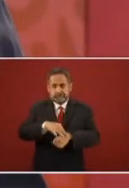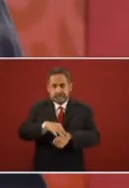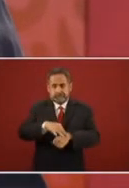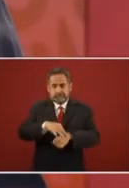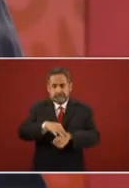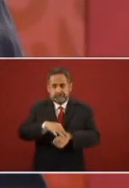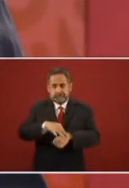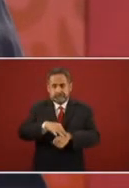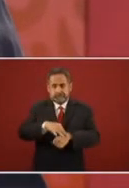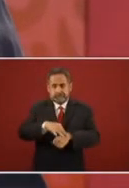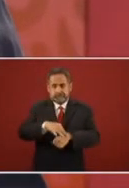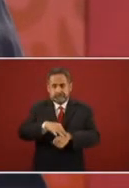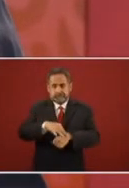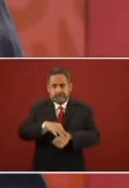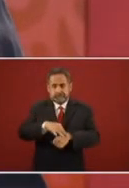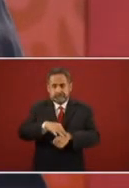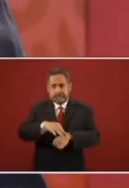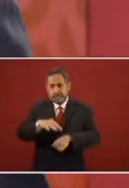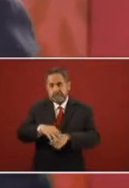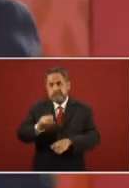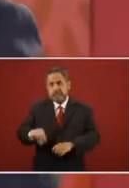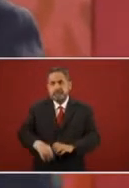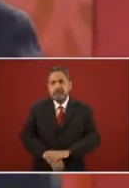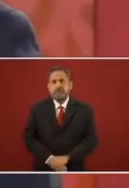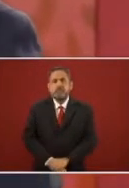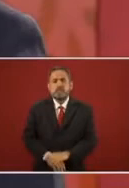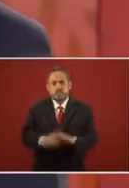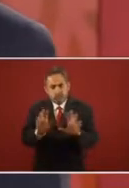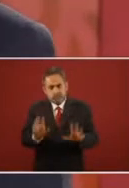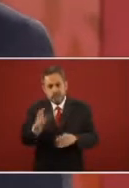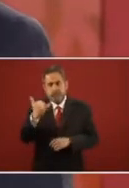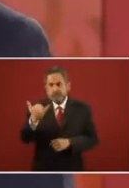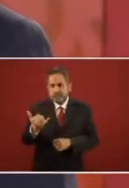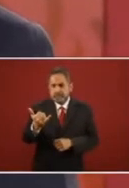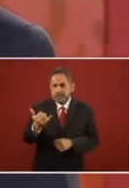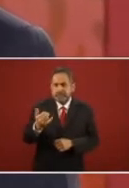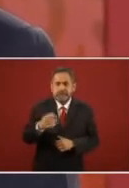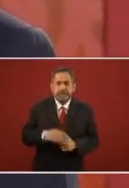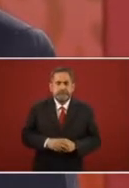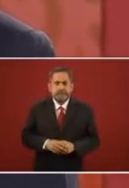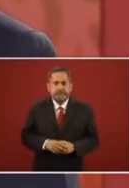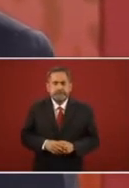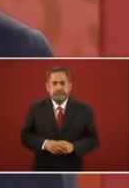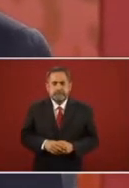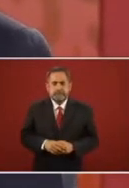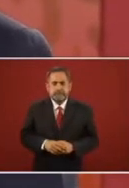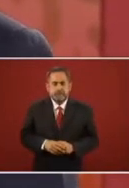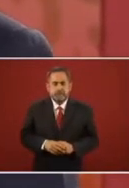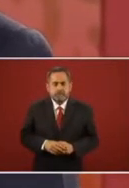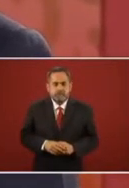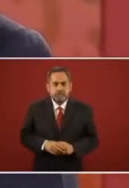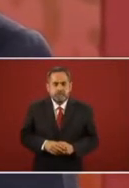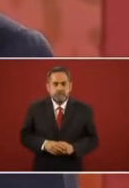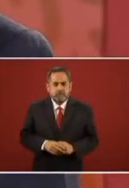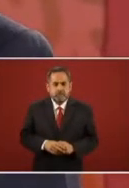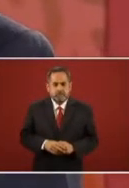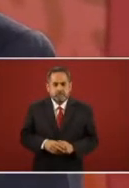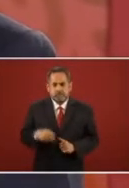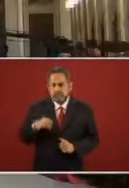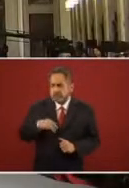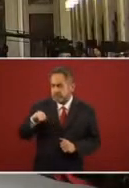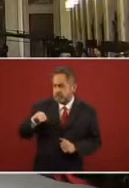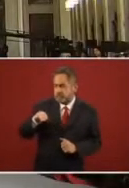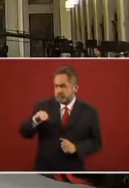The system of public health. Well, and Miguel,